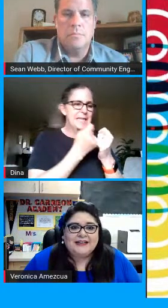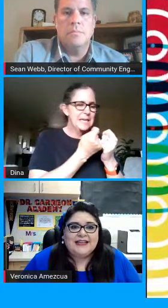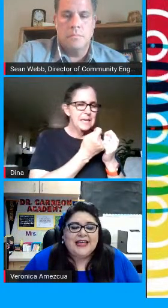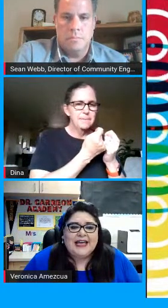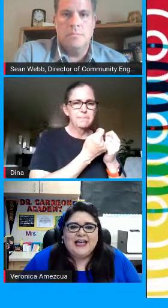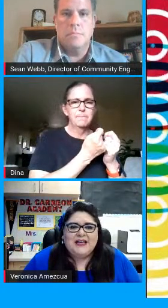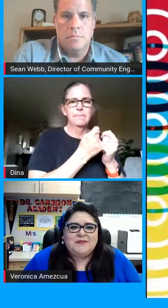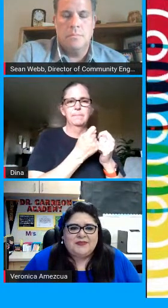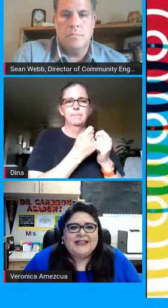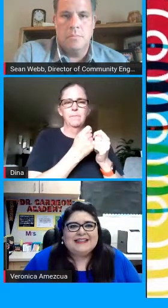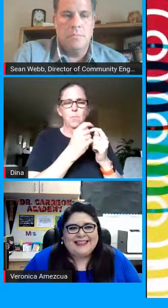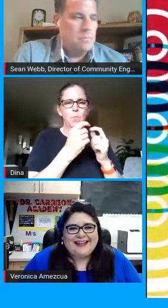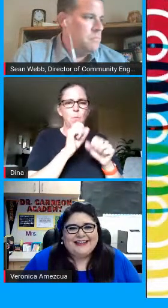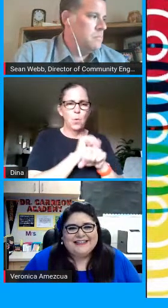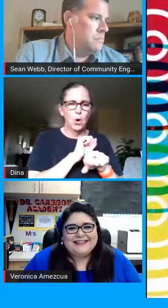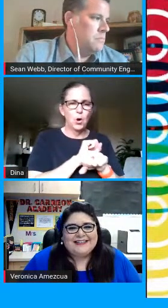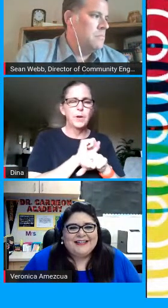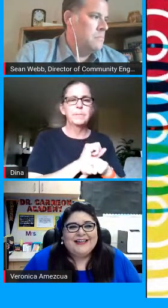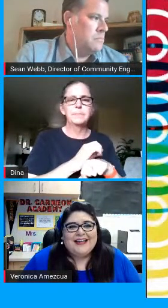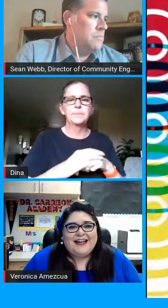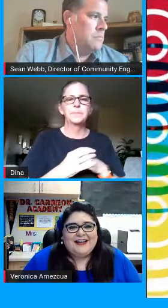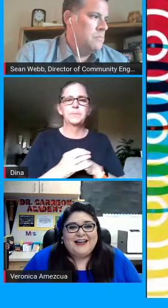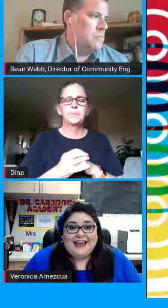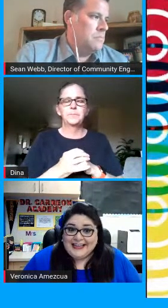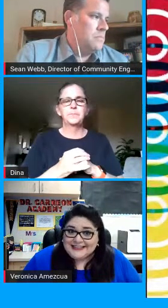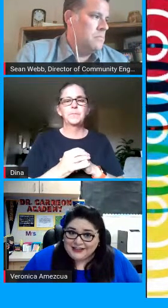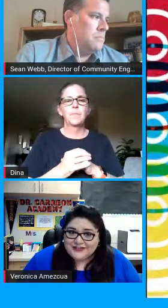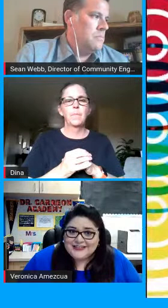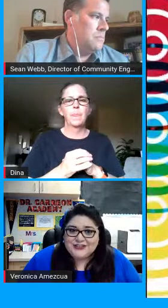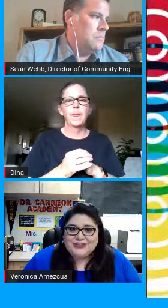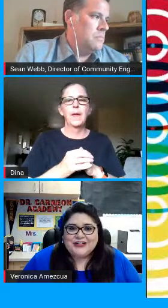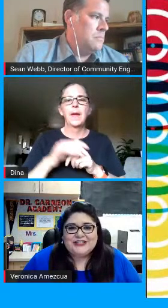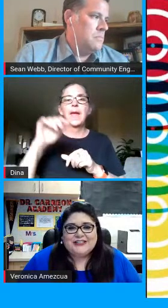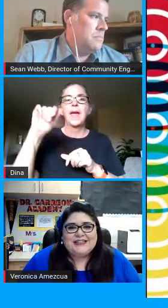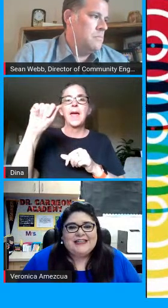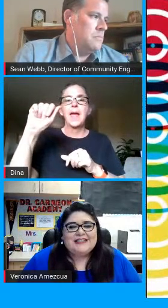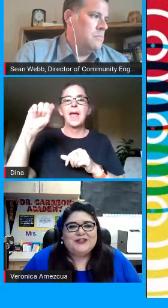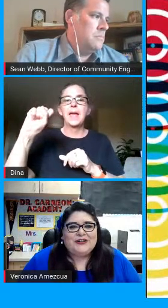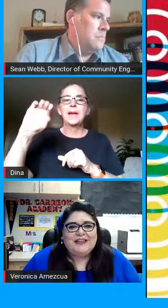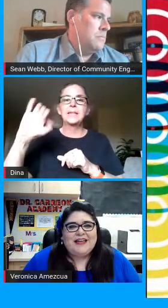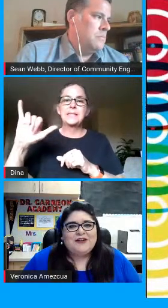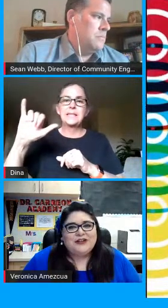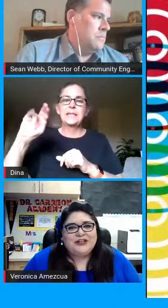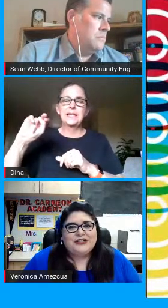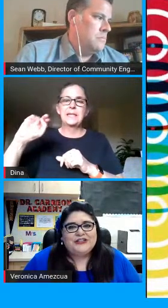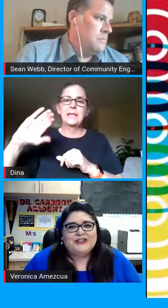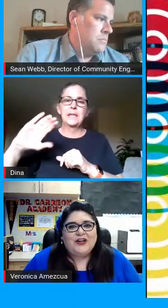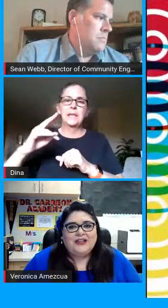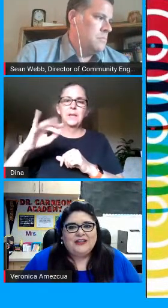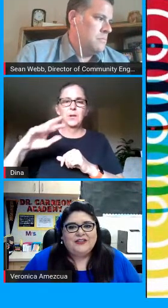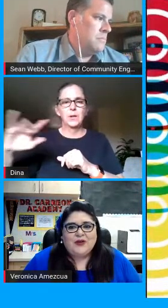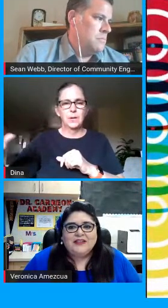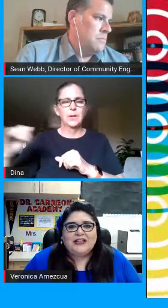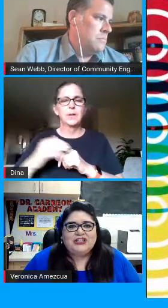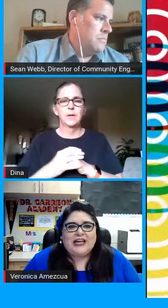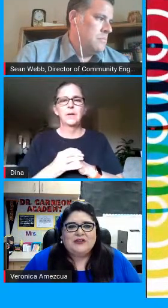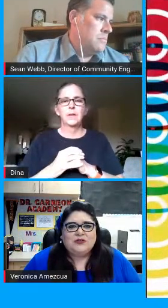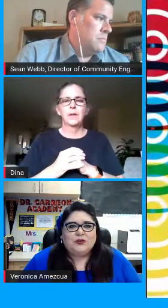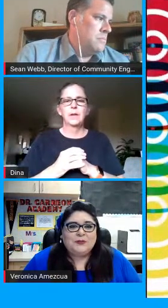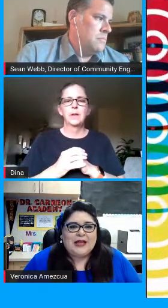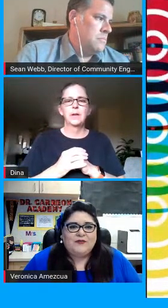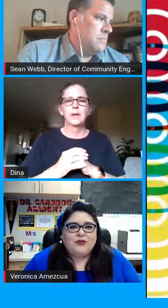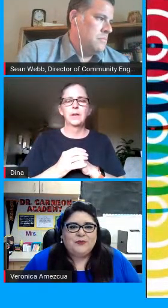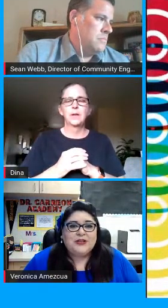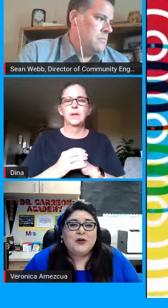feedback um things like that uh asynchronous instruction is learning that occurs on through online